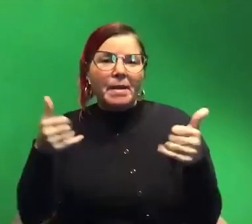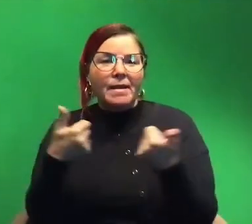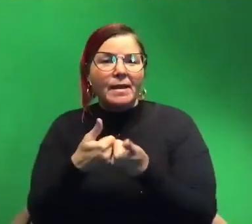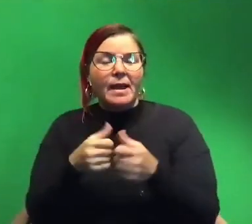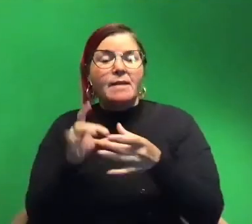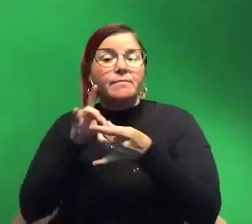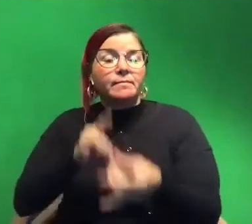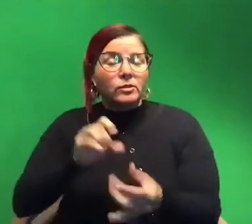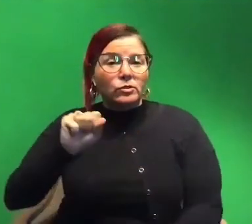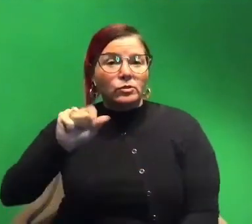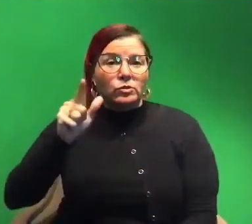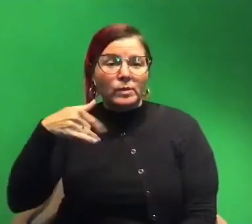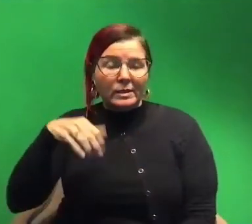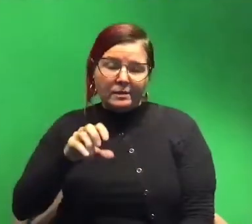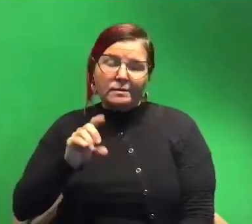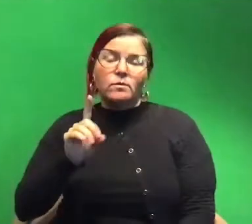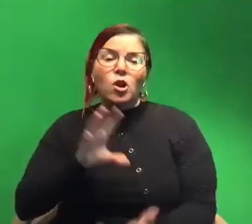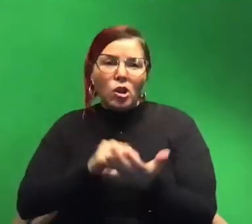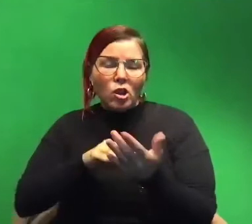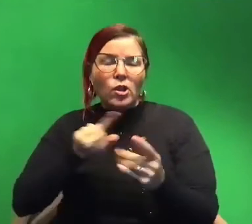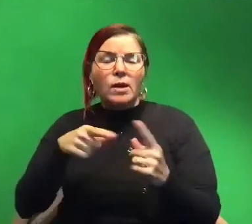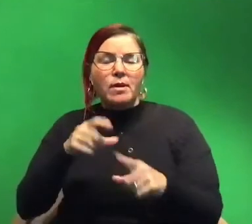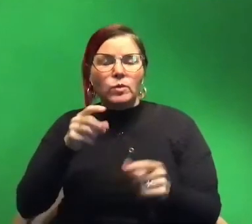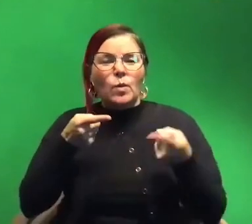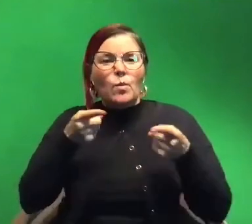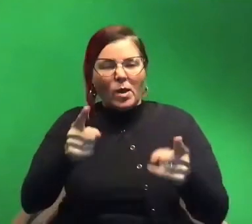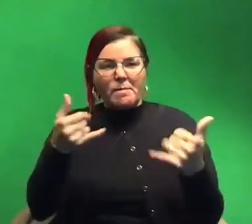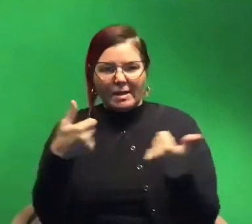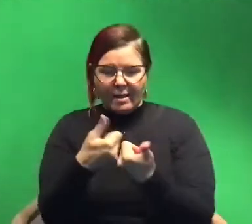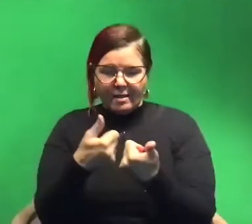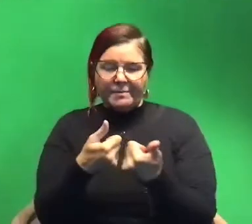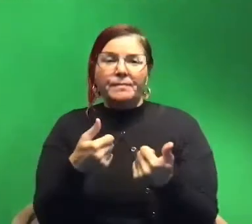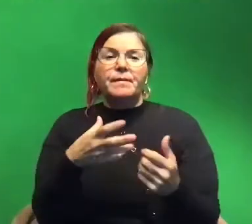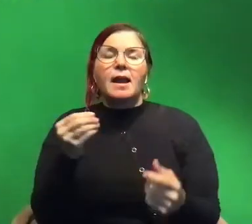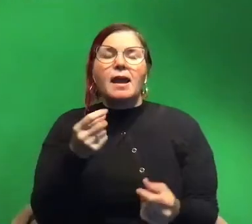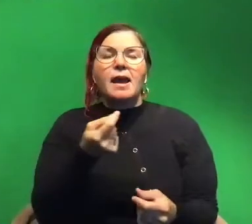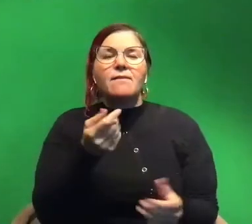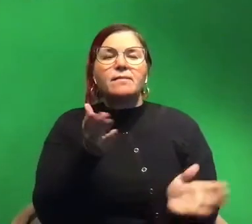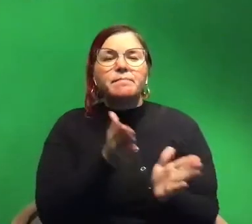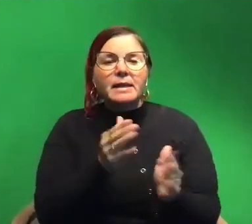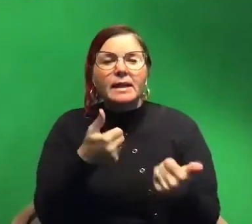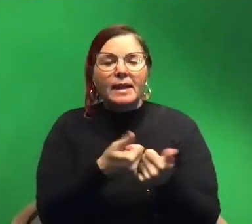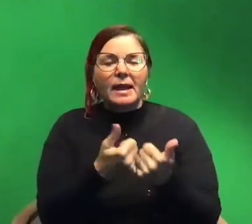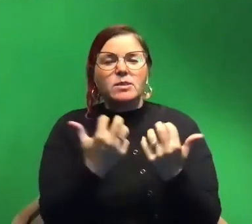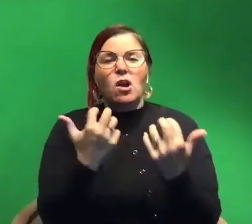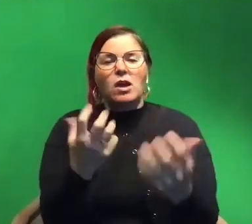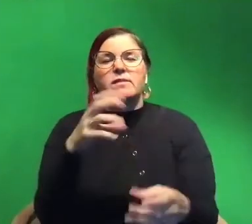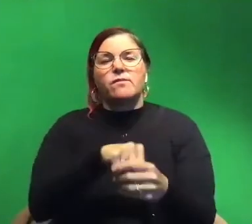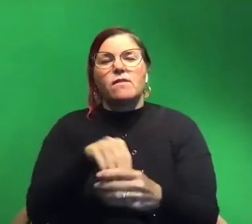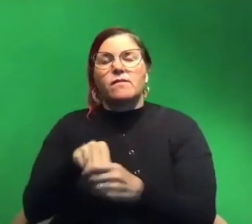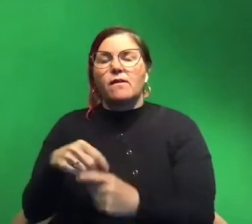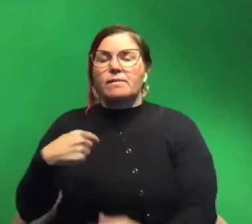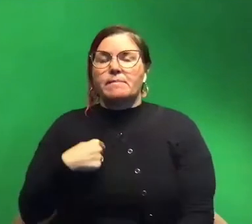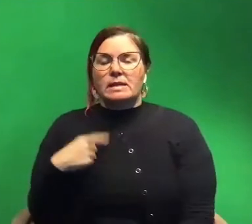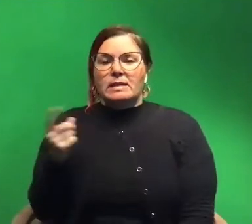themed. So we're gonna learn about squid while playing this game and we're also gonna have mini games that the audience can play along with. It's gonna be me, him,